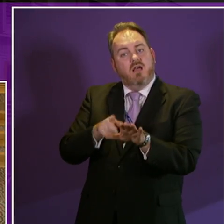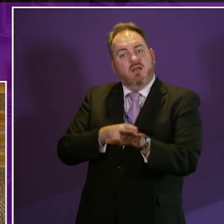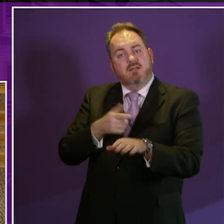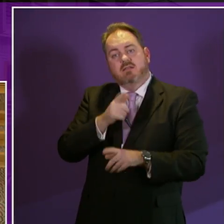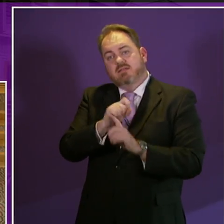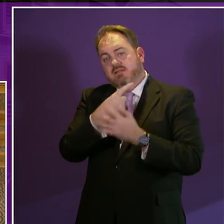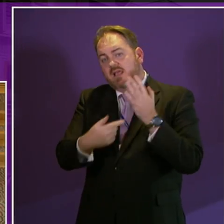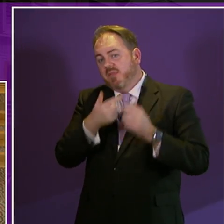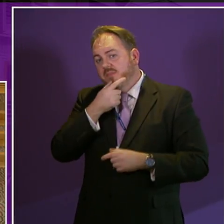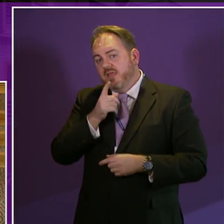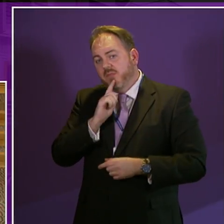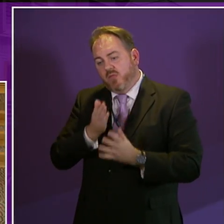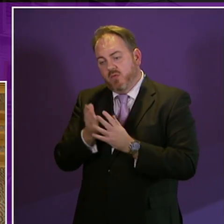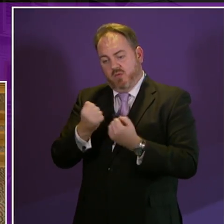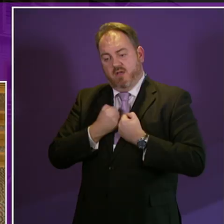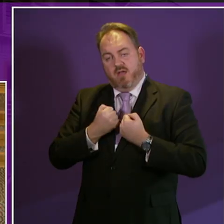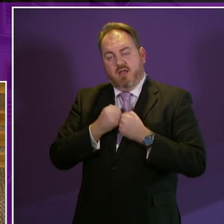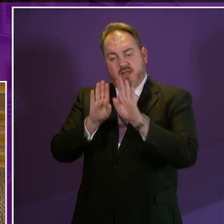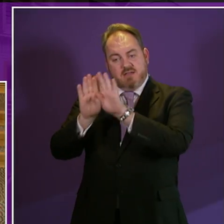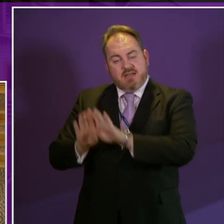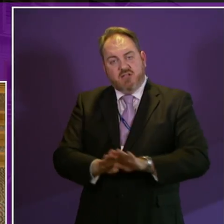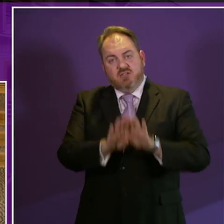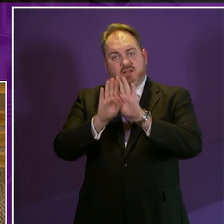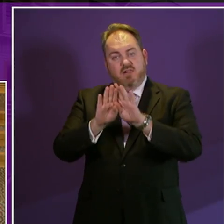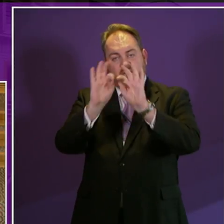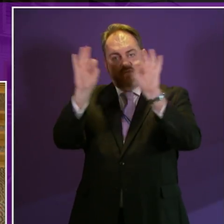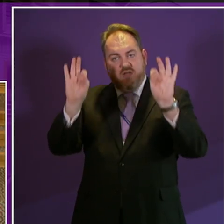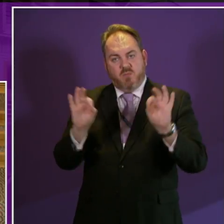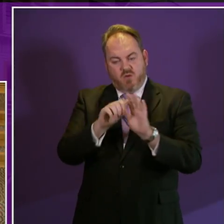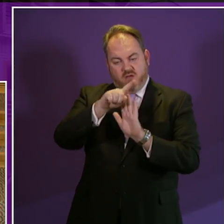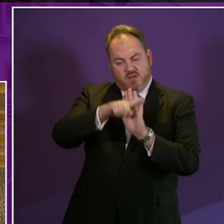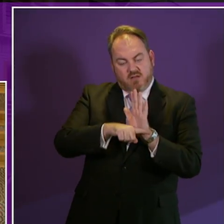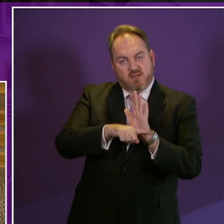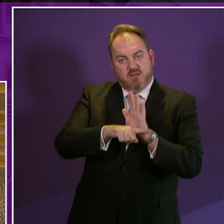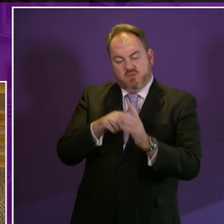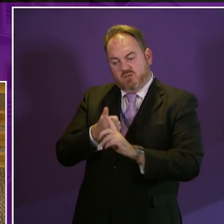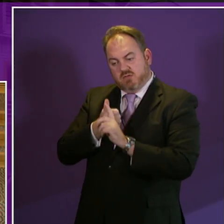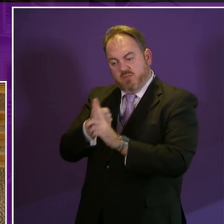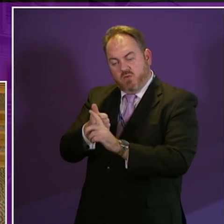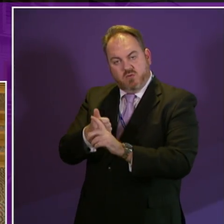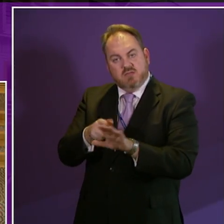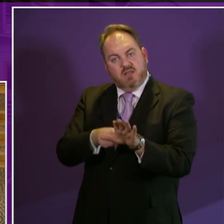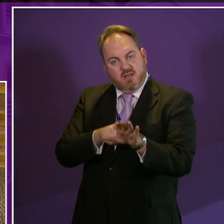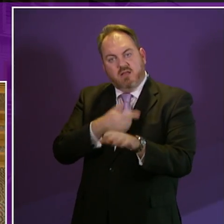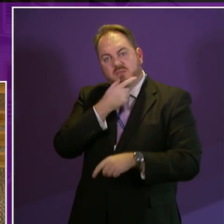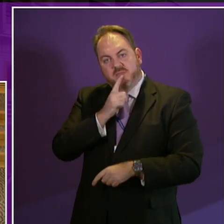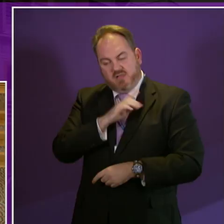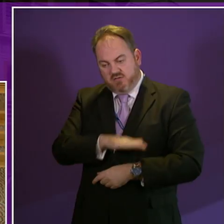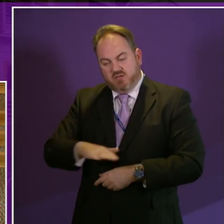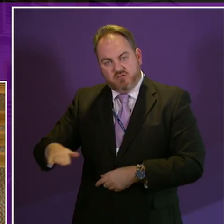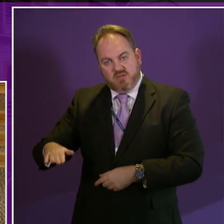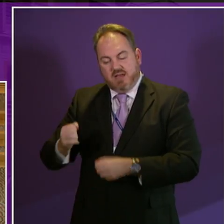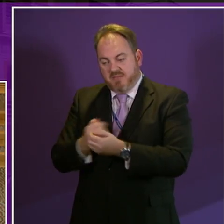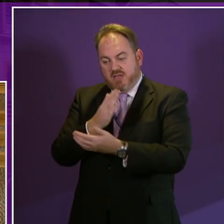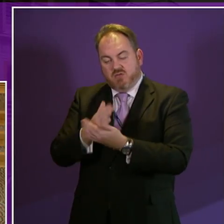through our new national framework for families with disabled children and the commitment we have made to improve the transitions